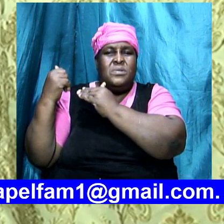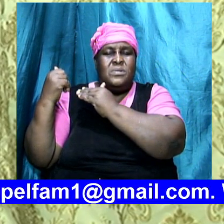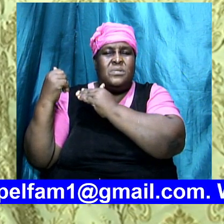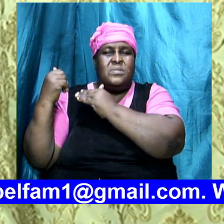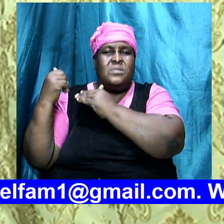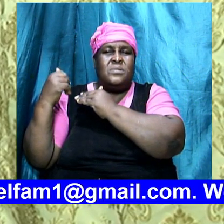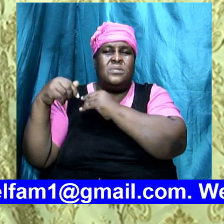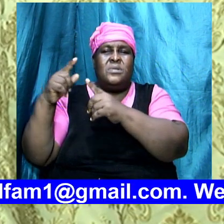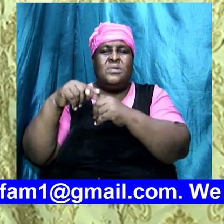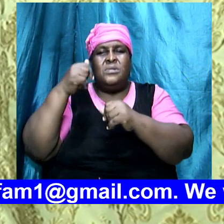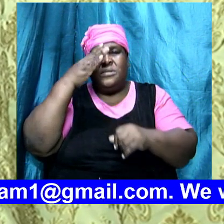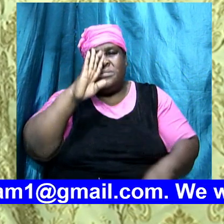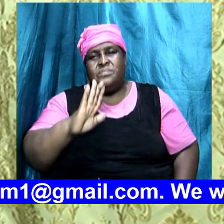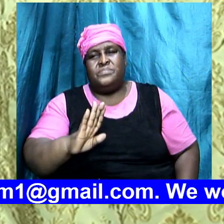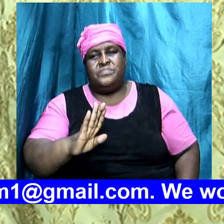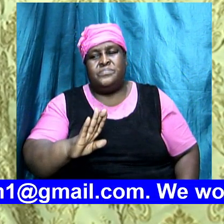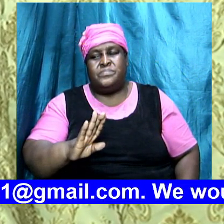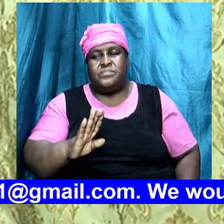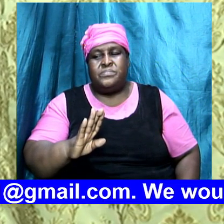unto God